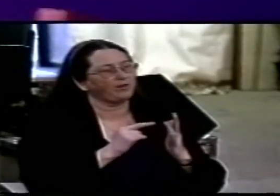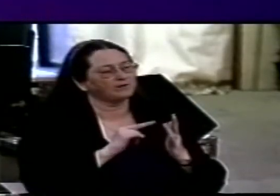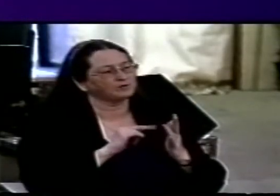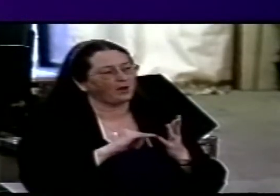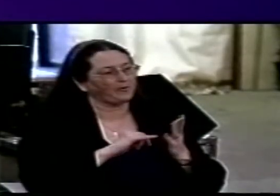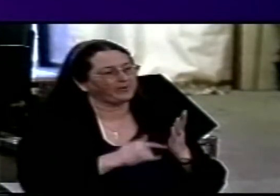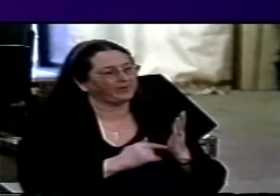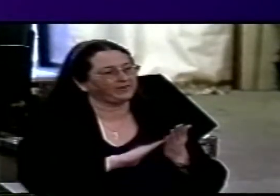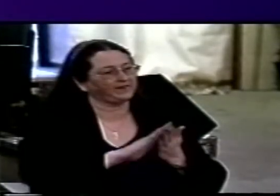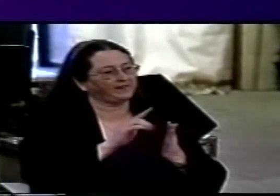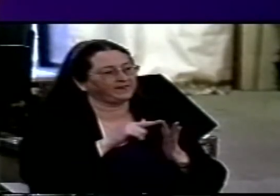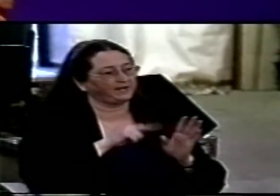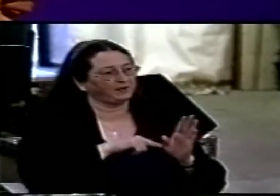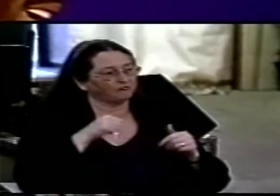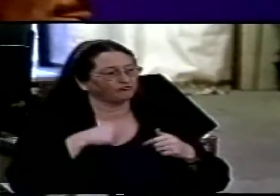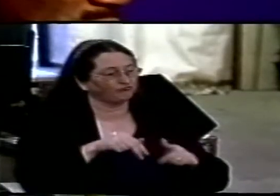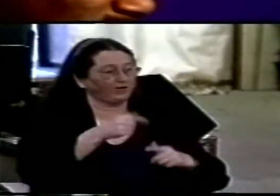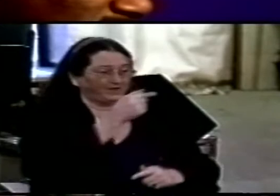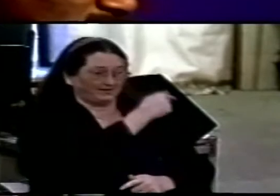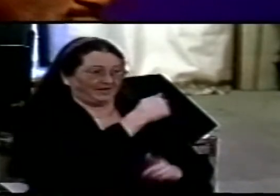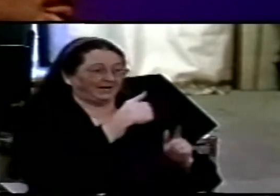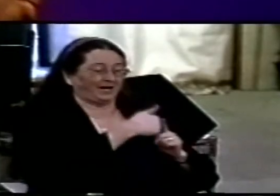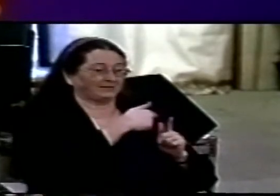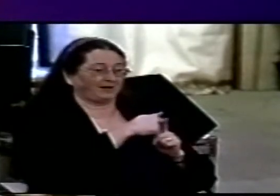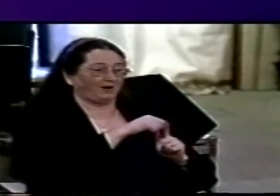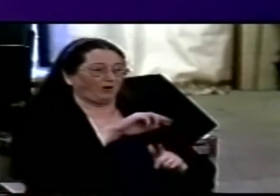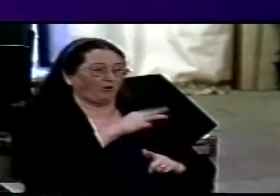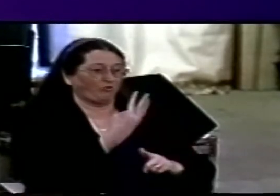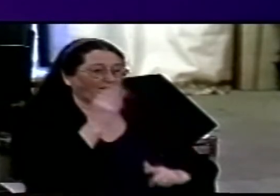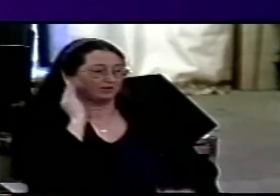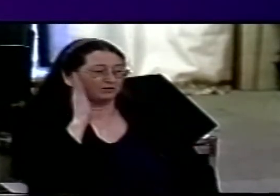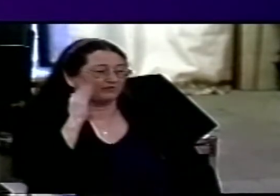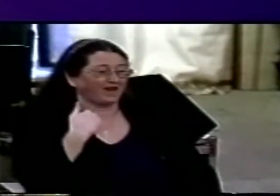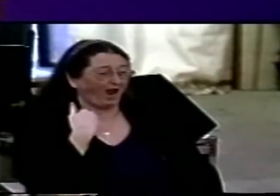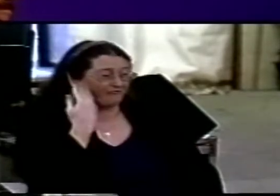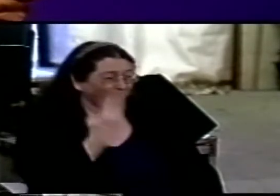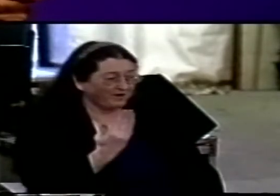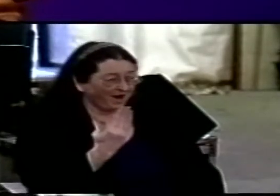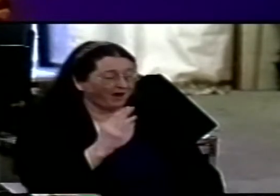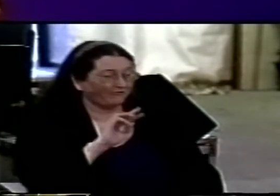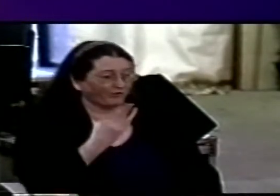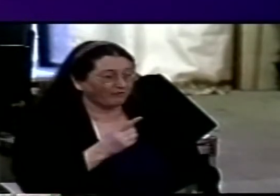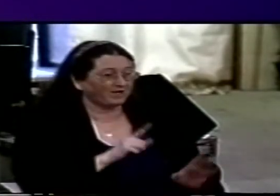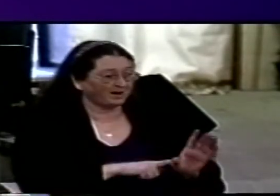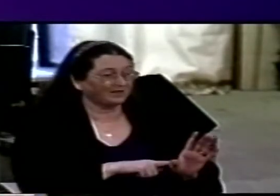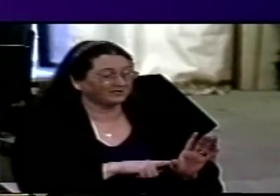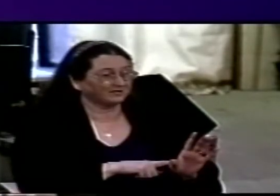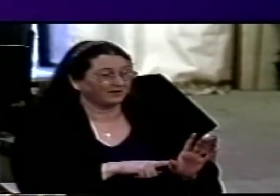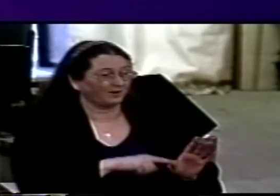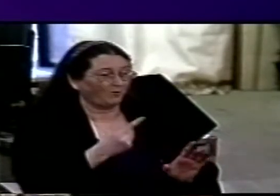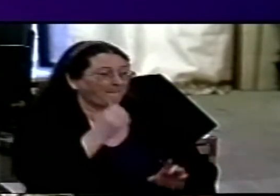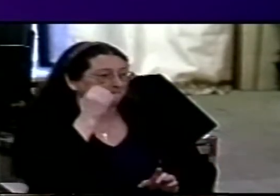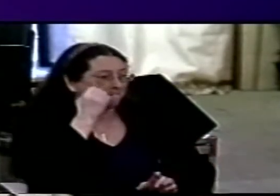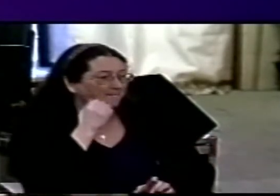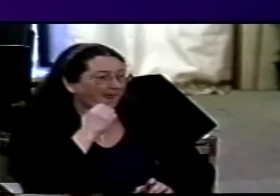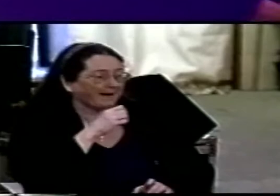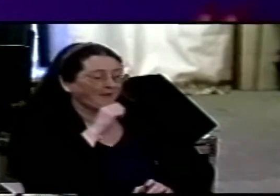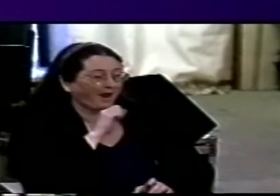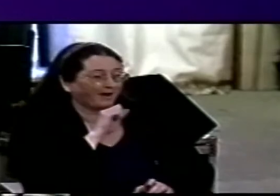three services every day for three years led by a little black man with one eye I thought I'd get that in